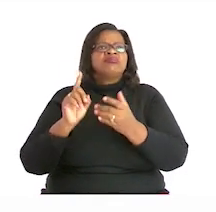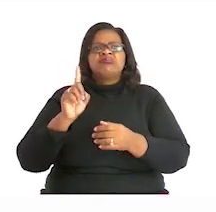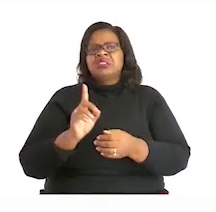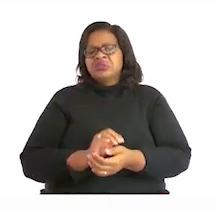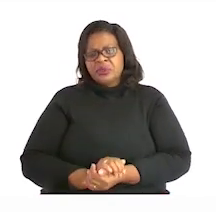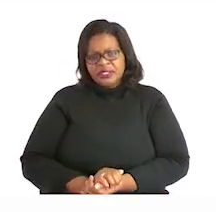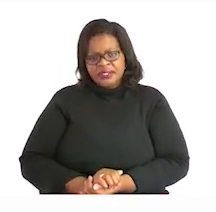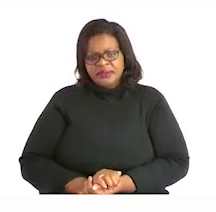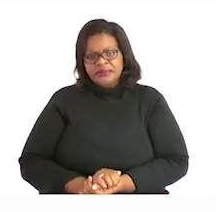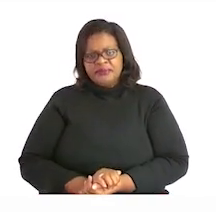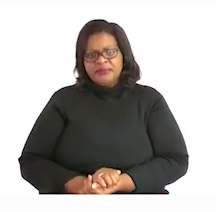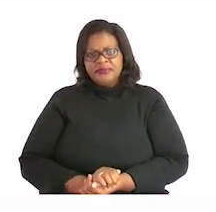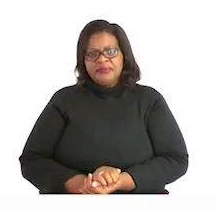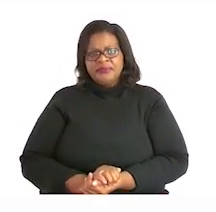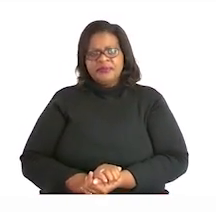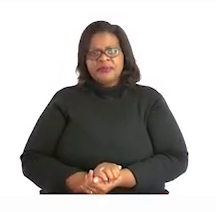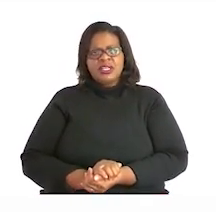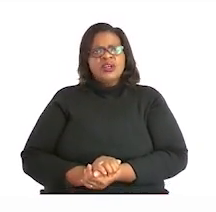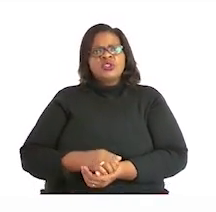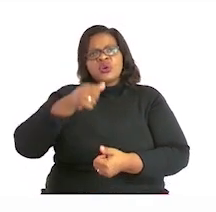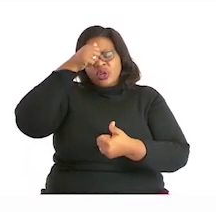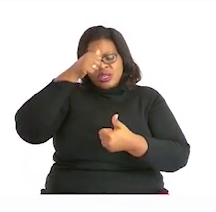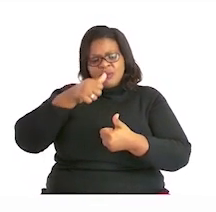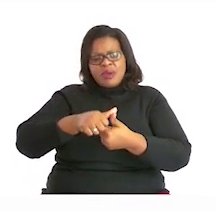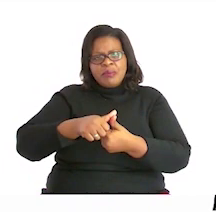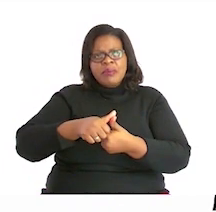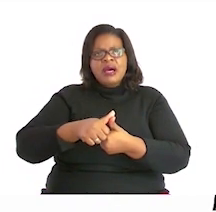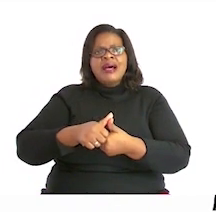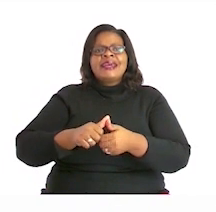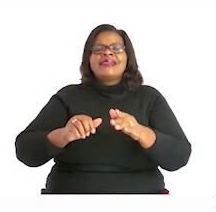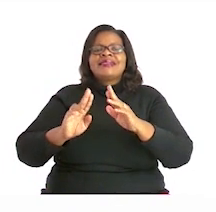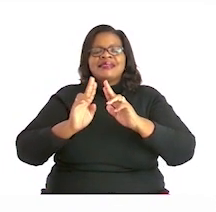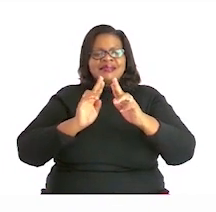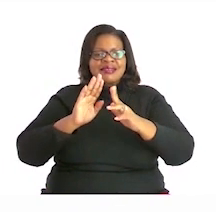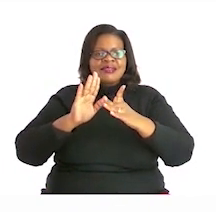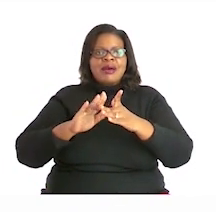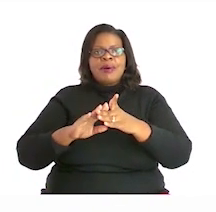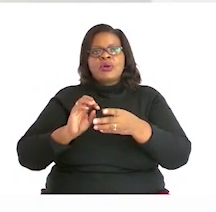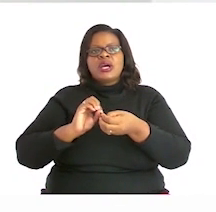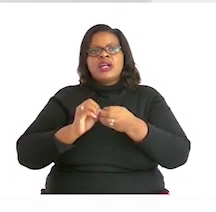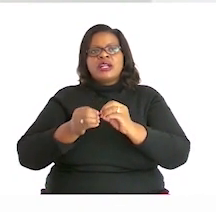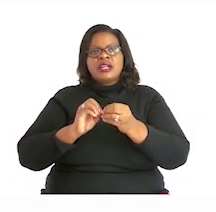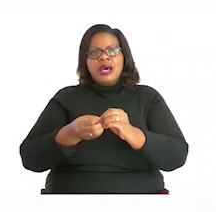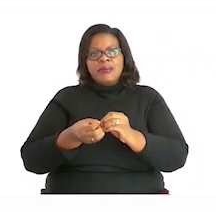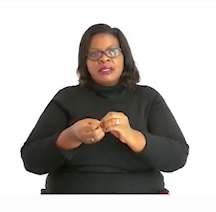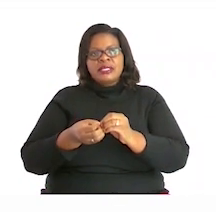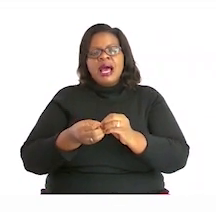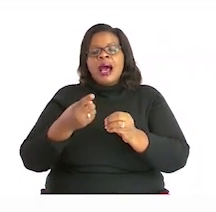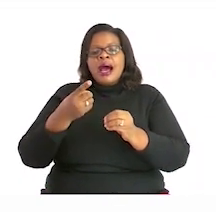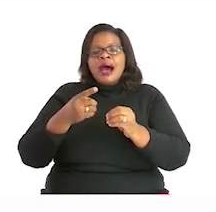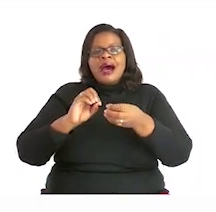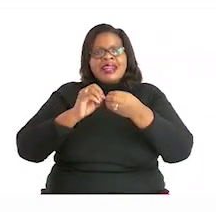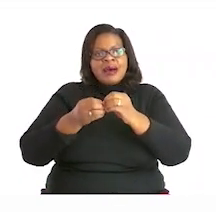Place value, remember, also deals with numbers. Now, a number is made out of